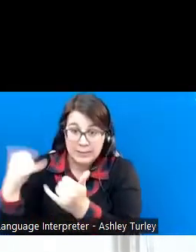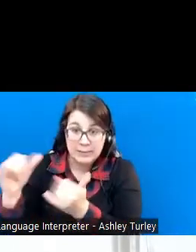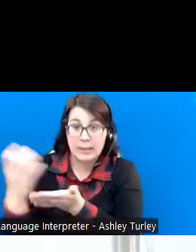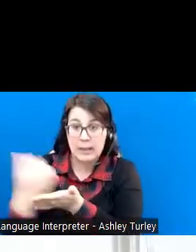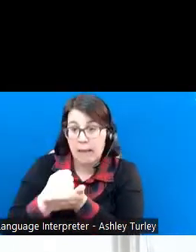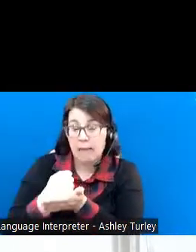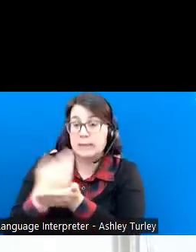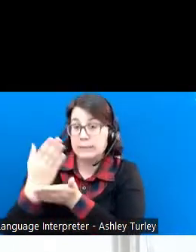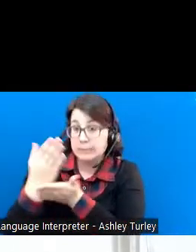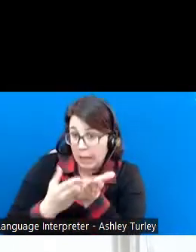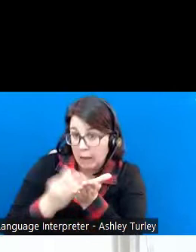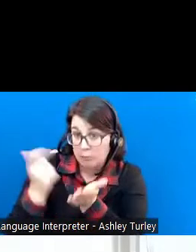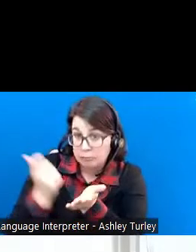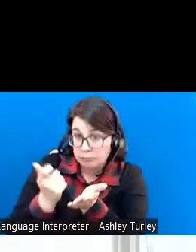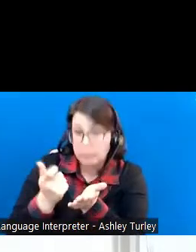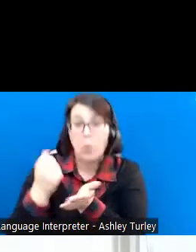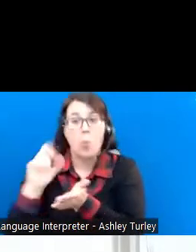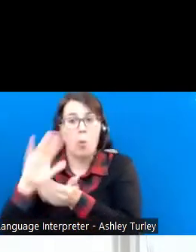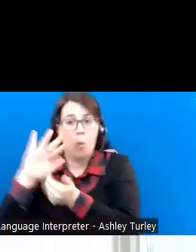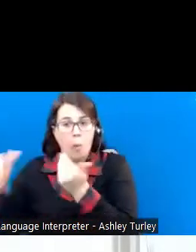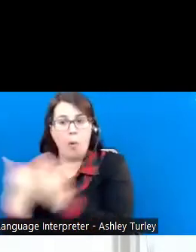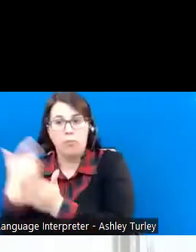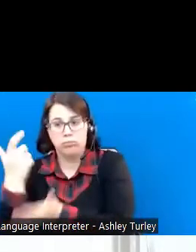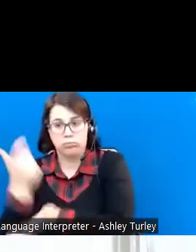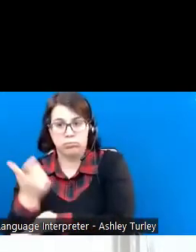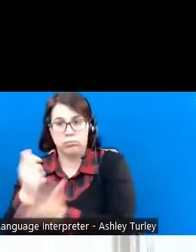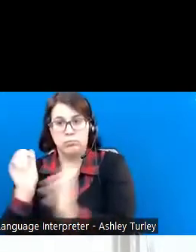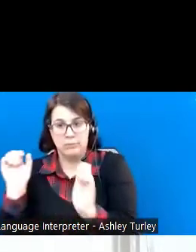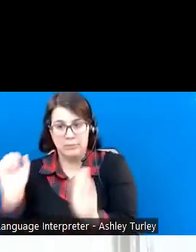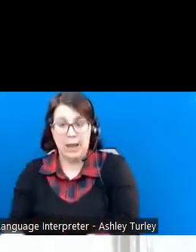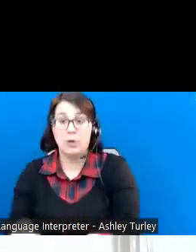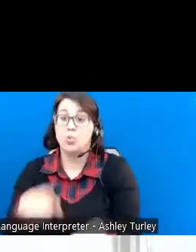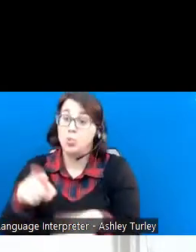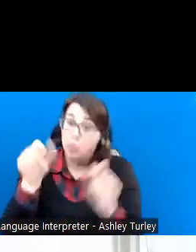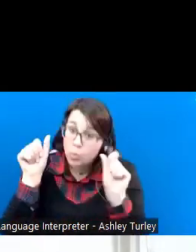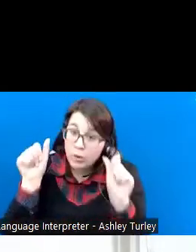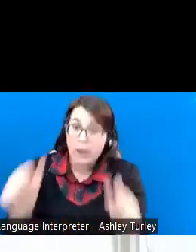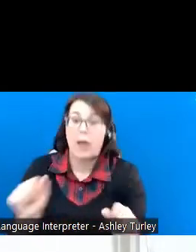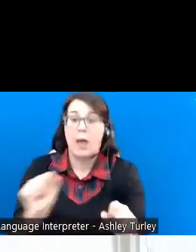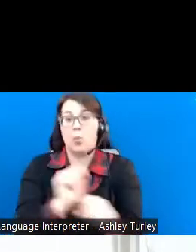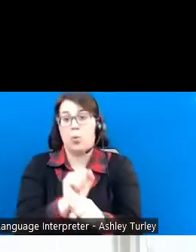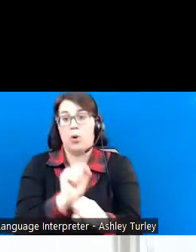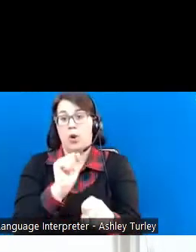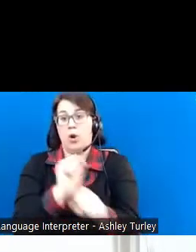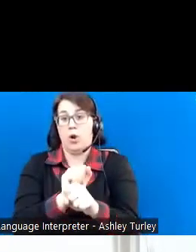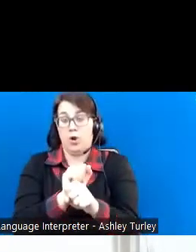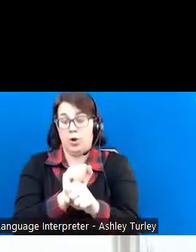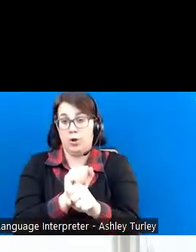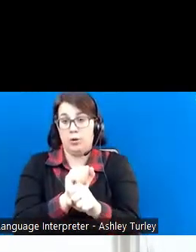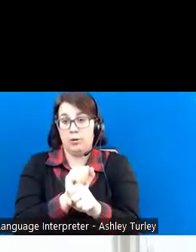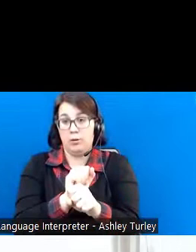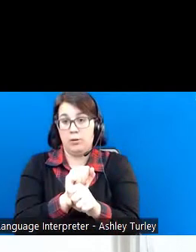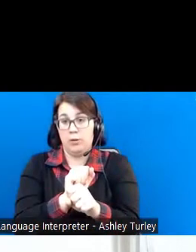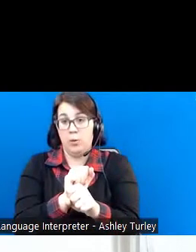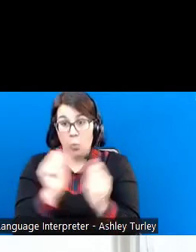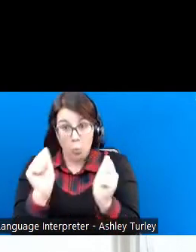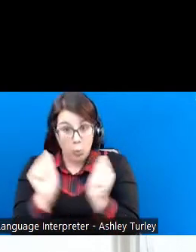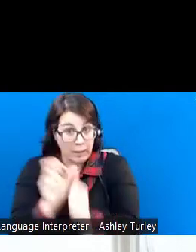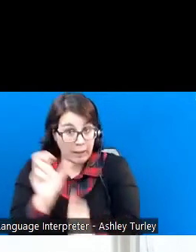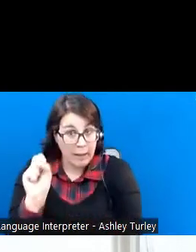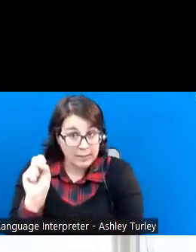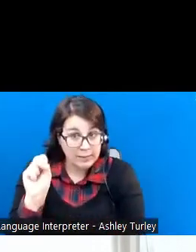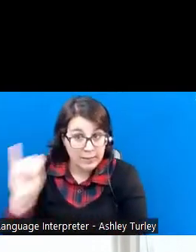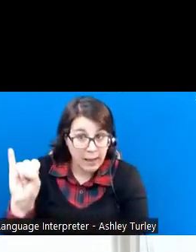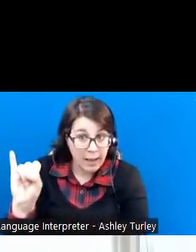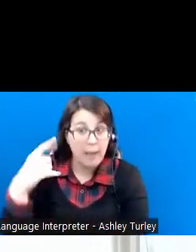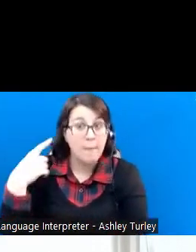benefits. It is possible to work both in receiving SSI and SSDI.